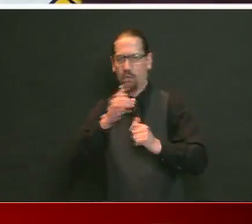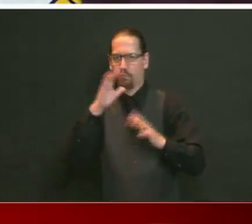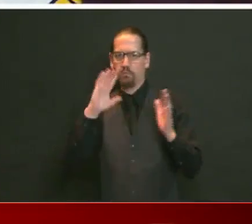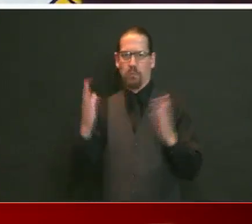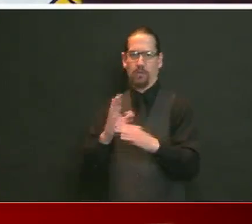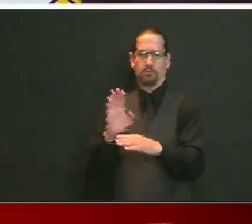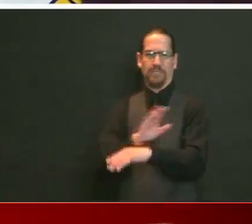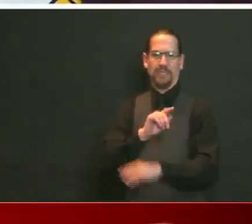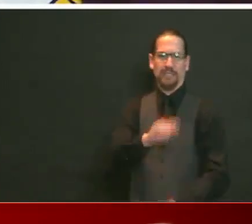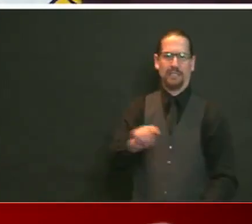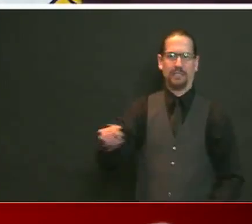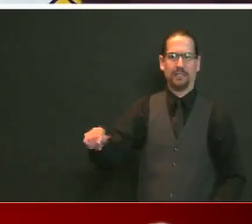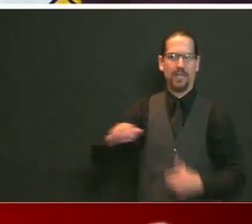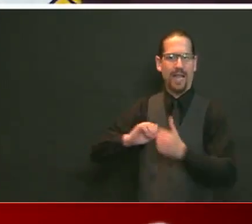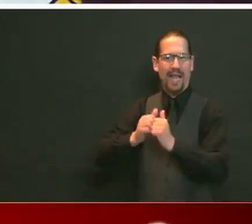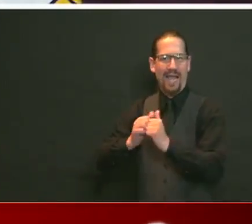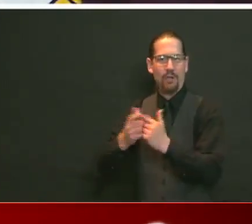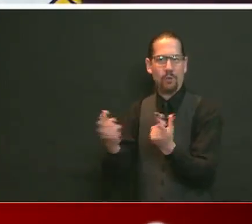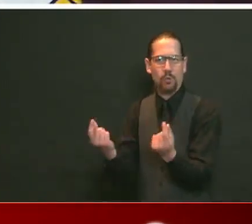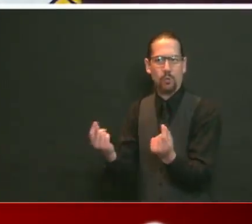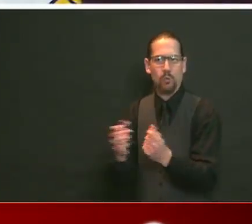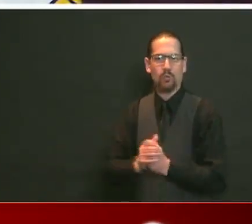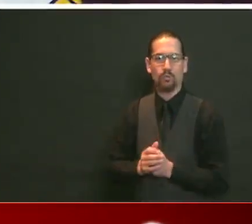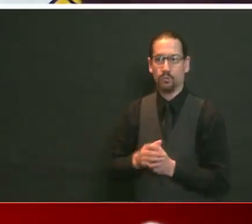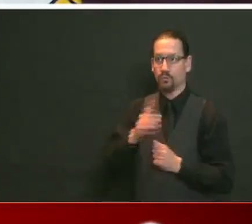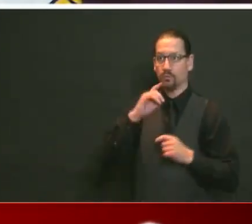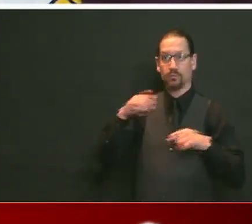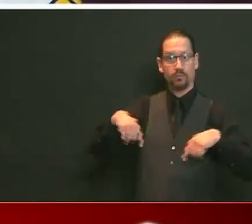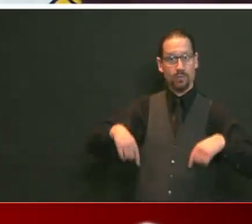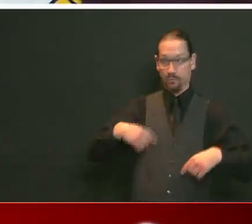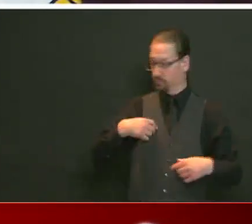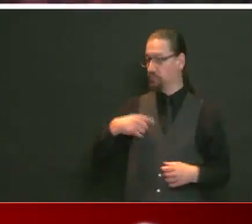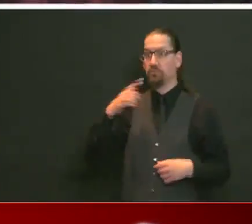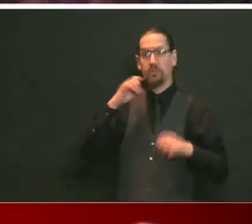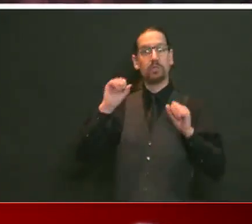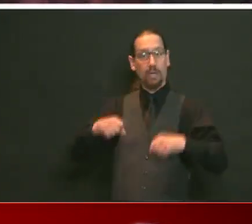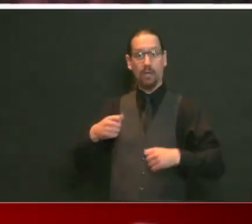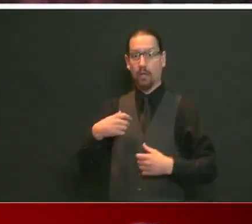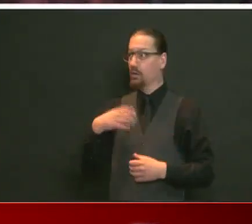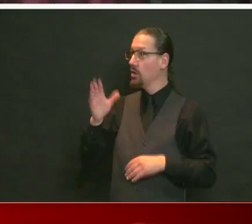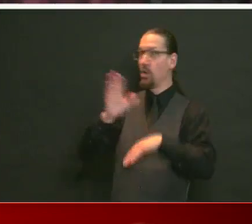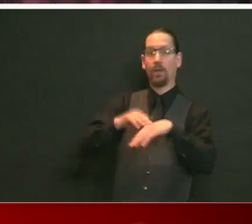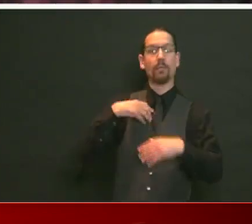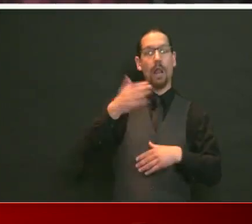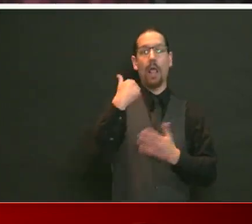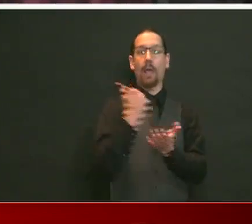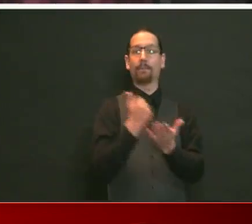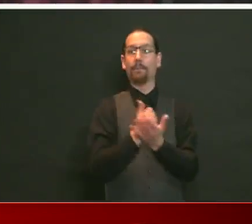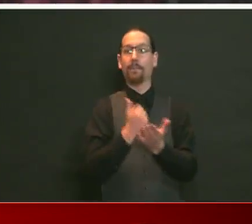need to know from us we're going to get there and help them, and we're in good shape with that. Did you want talk about the trends?